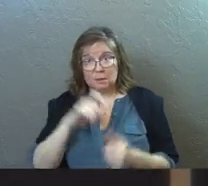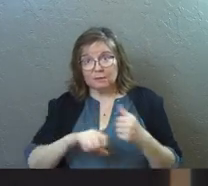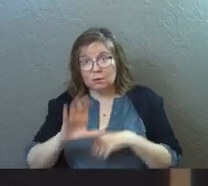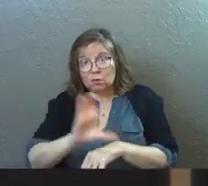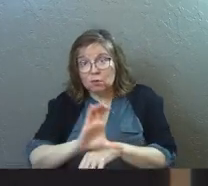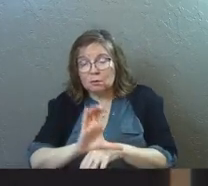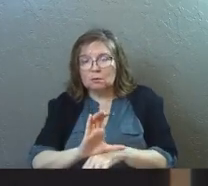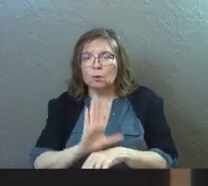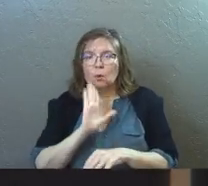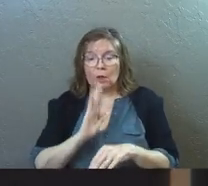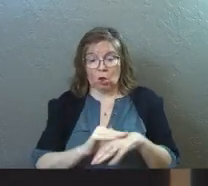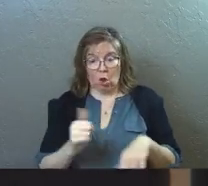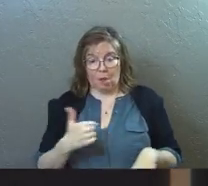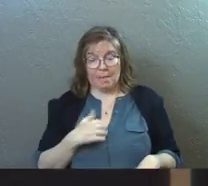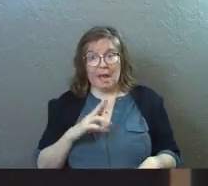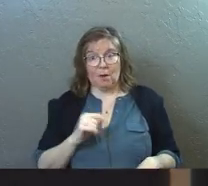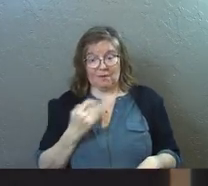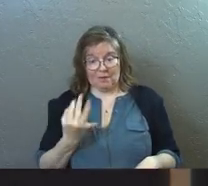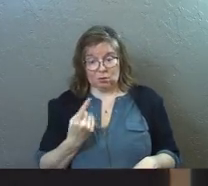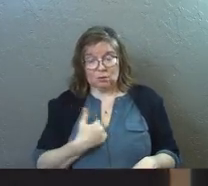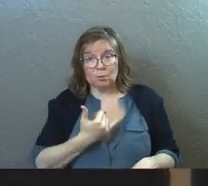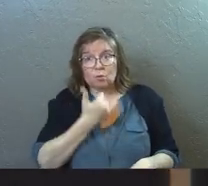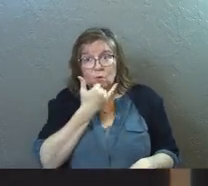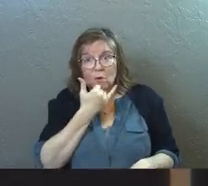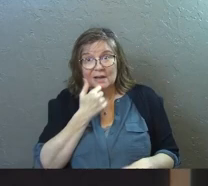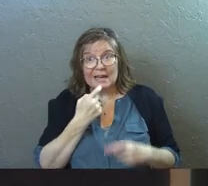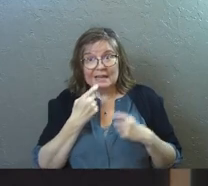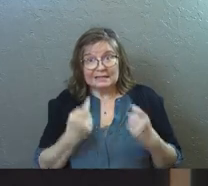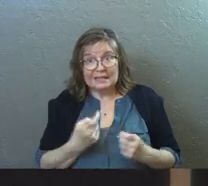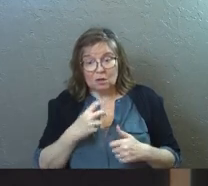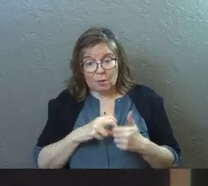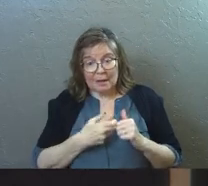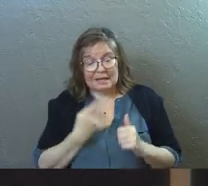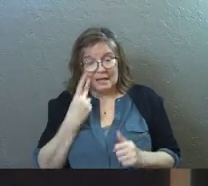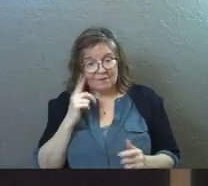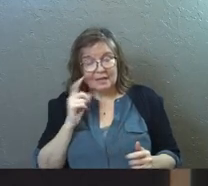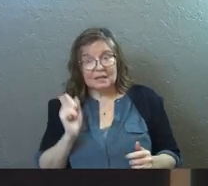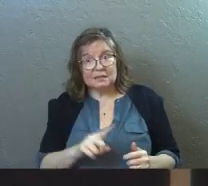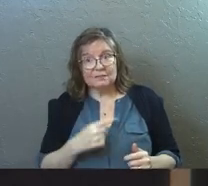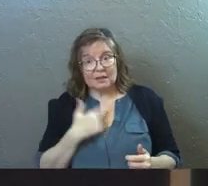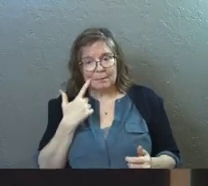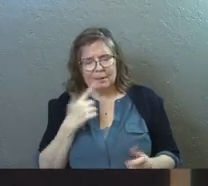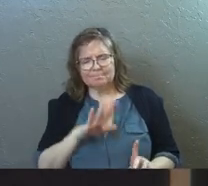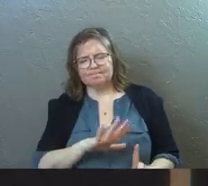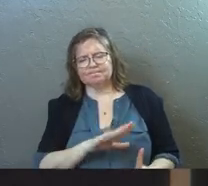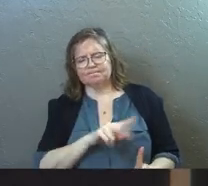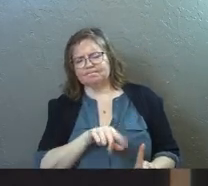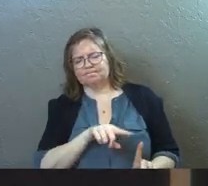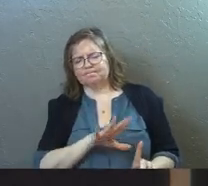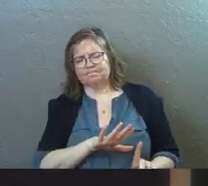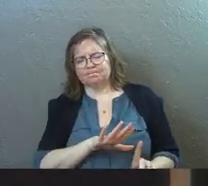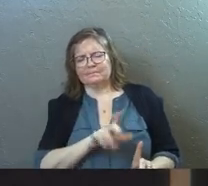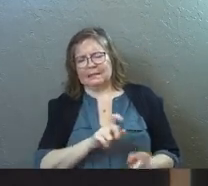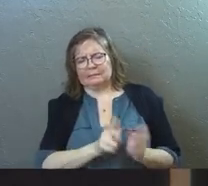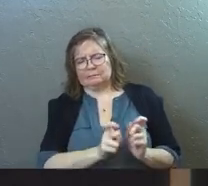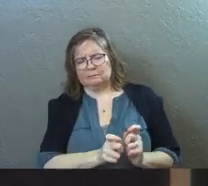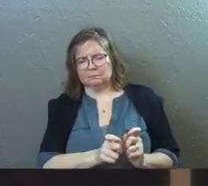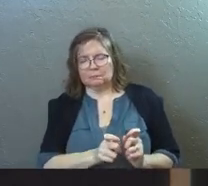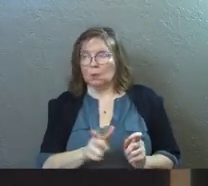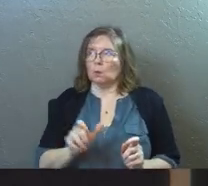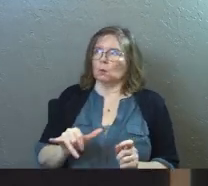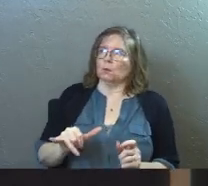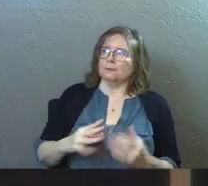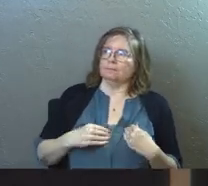Fellowship Church will call me out on problems and sin if they believe that it's the right thing. And they do.